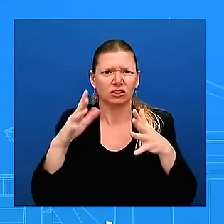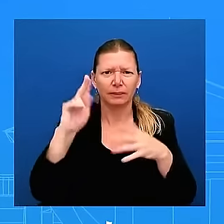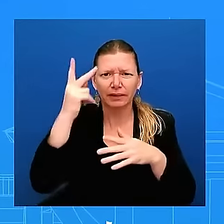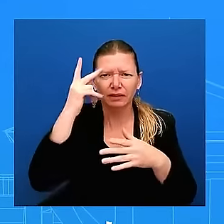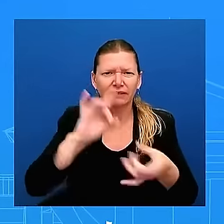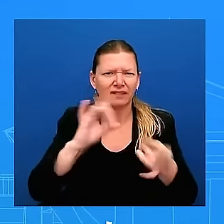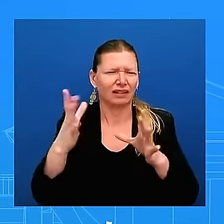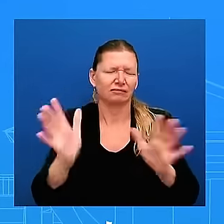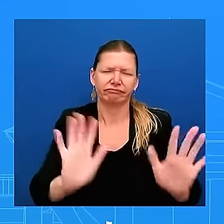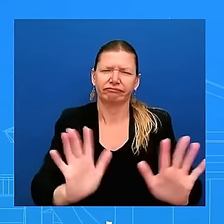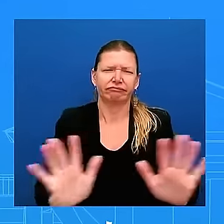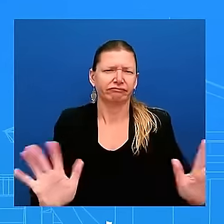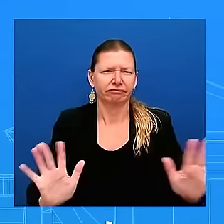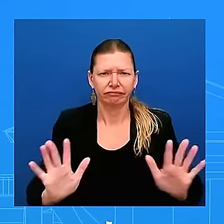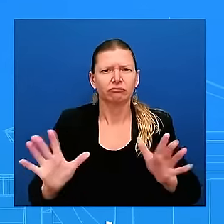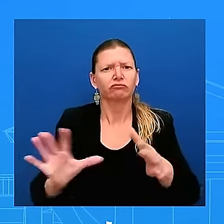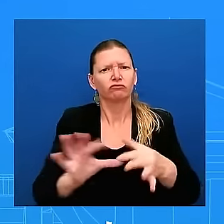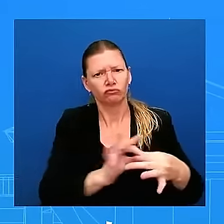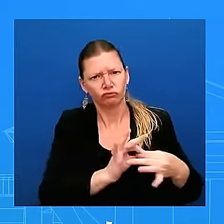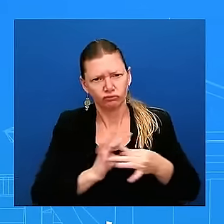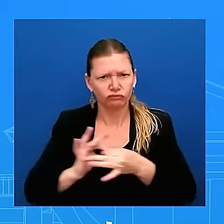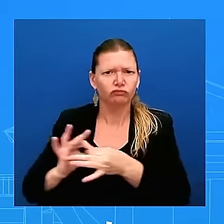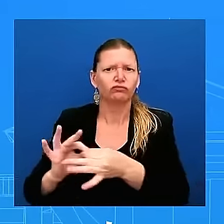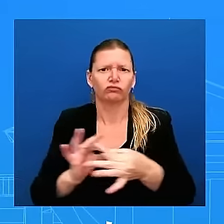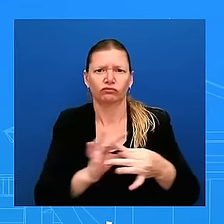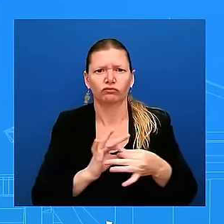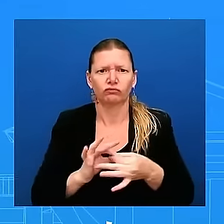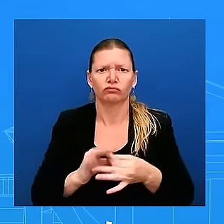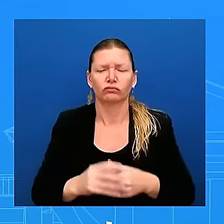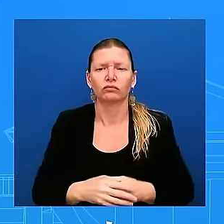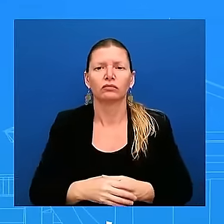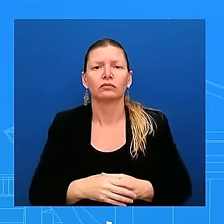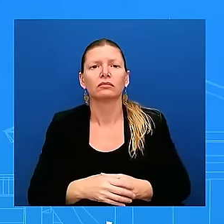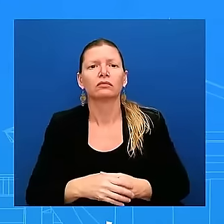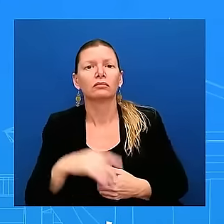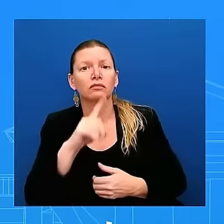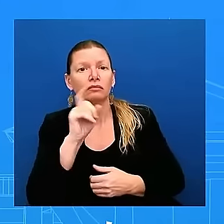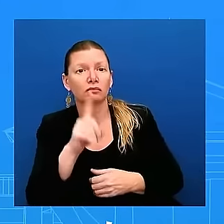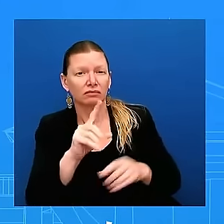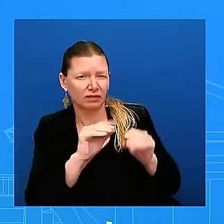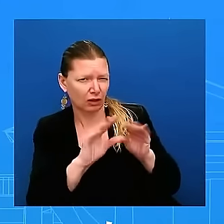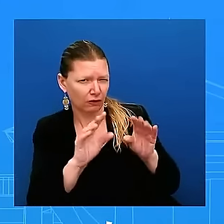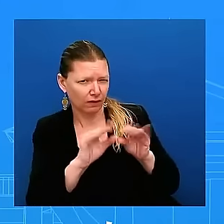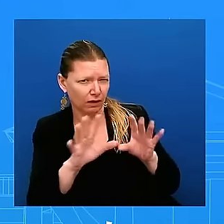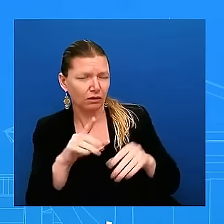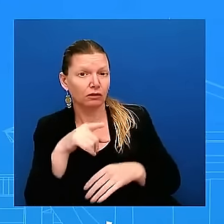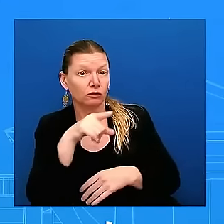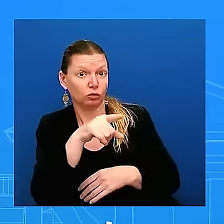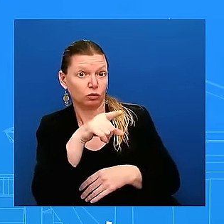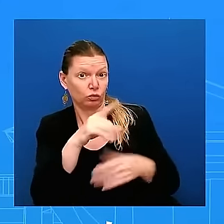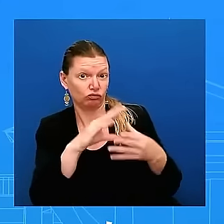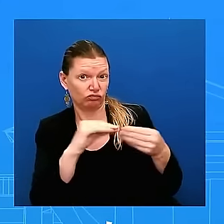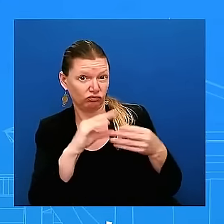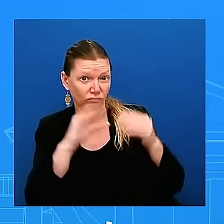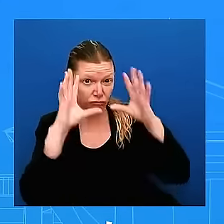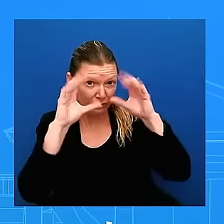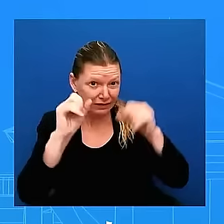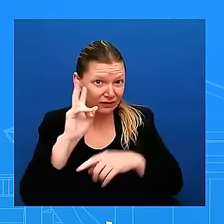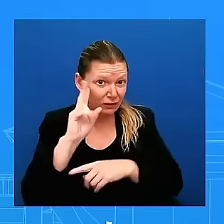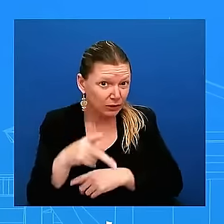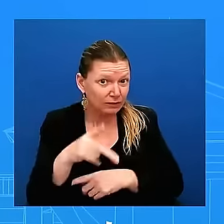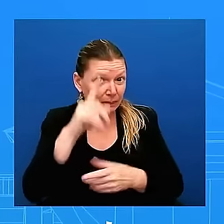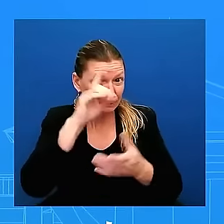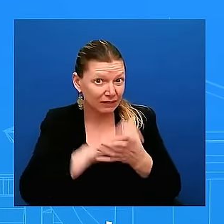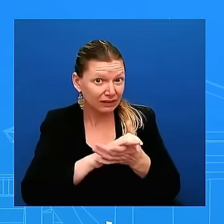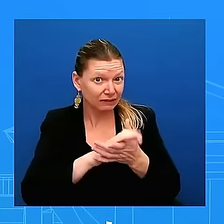clarify so you're saying that the President and Vice President believe that former President Donald Trump should be toning down his rhetoric so I'll